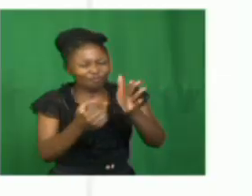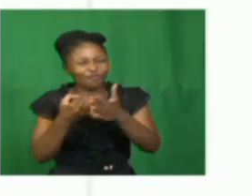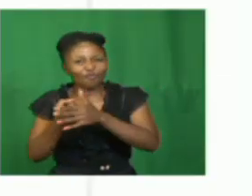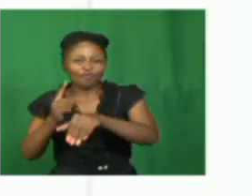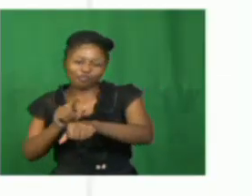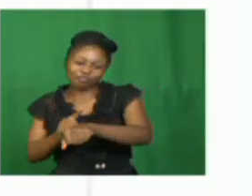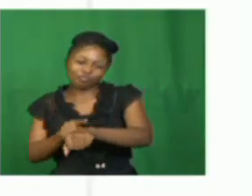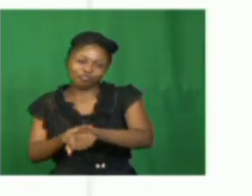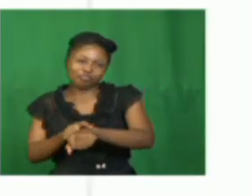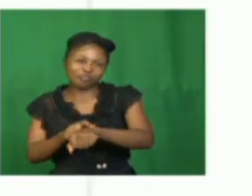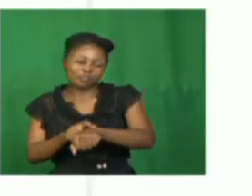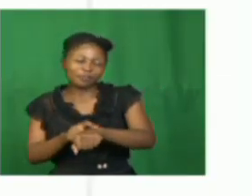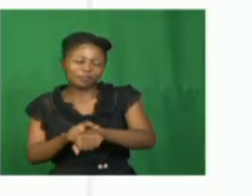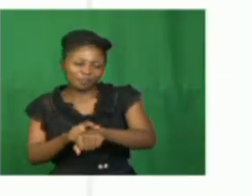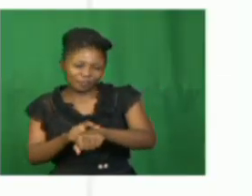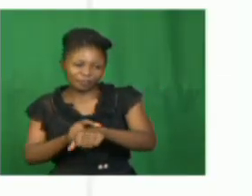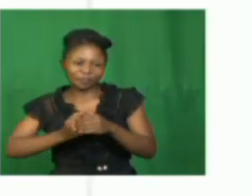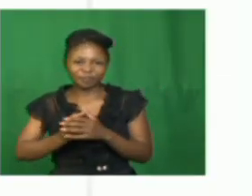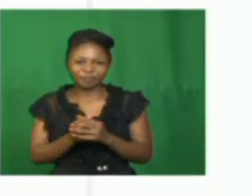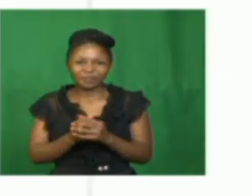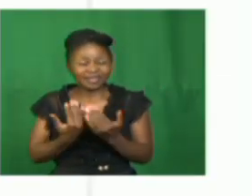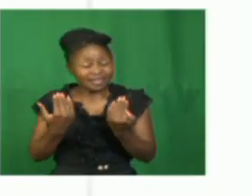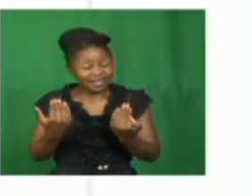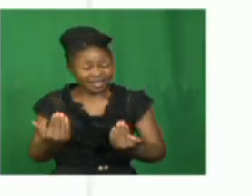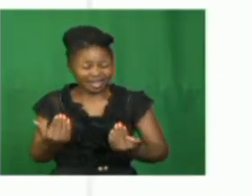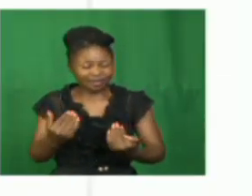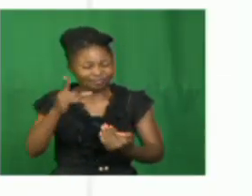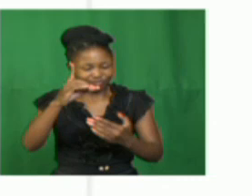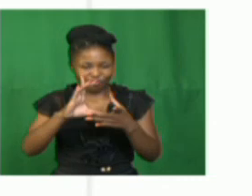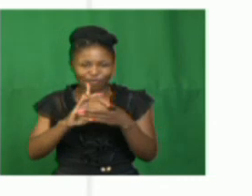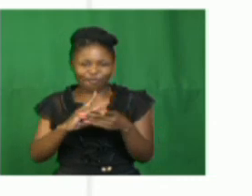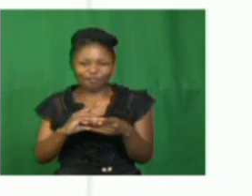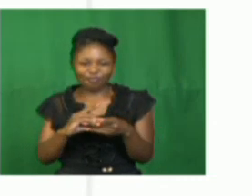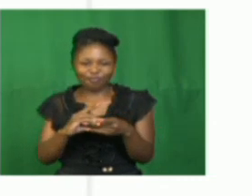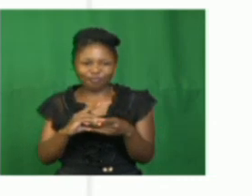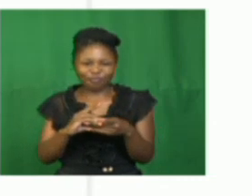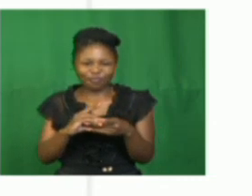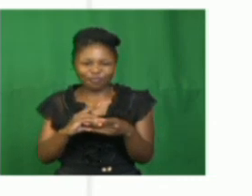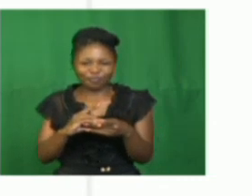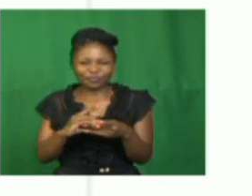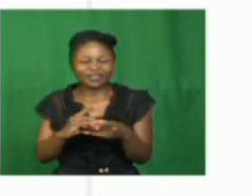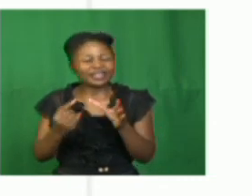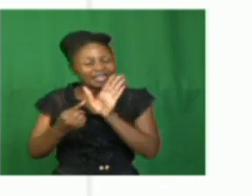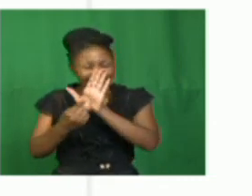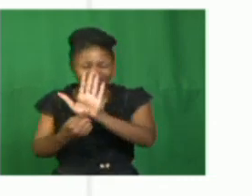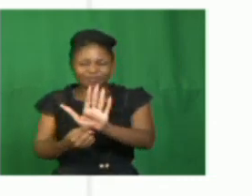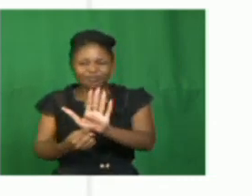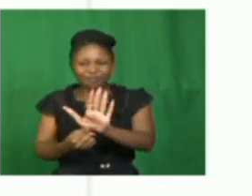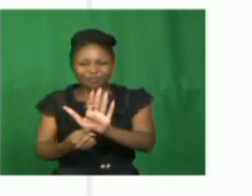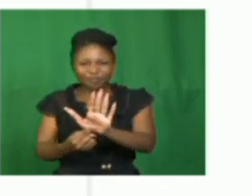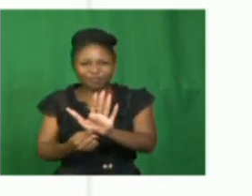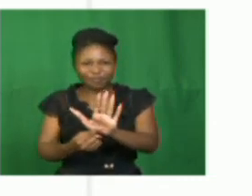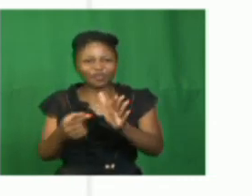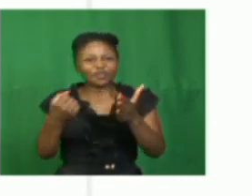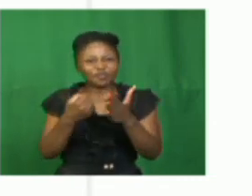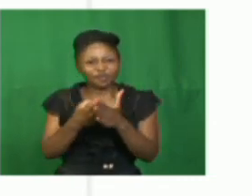Now, my dear learners at home, let us look at an example of